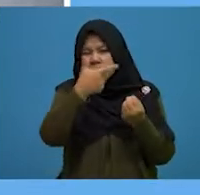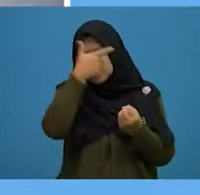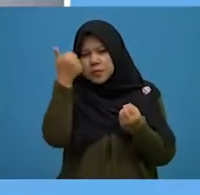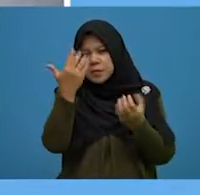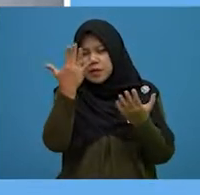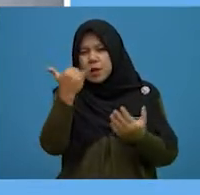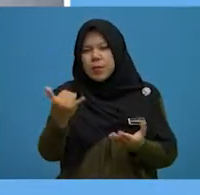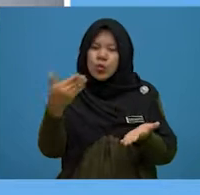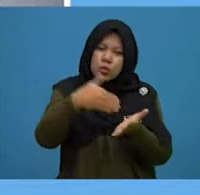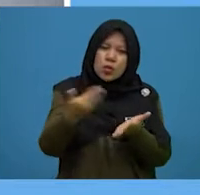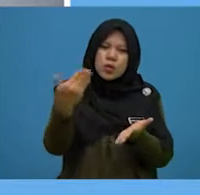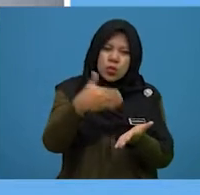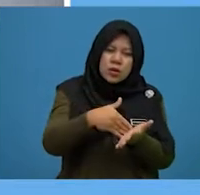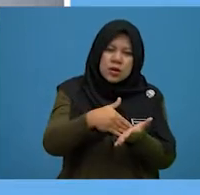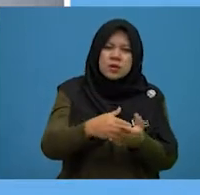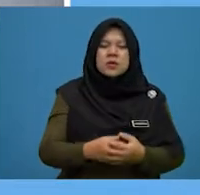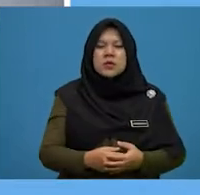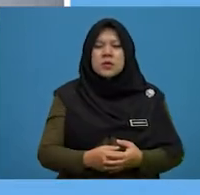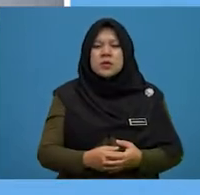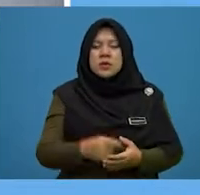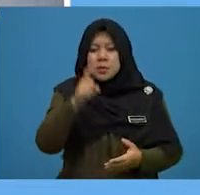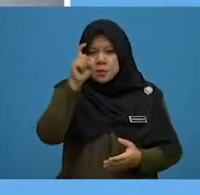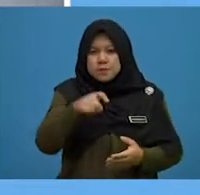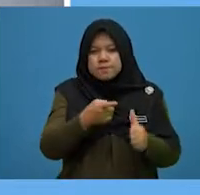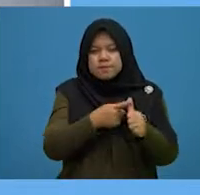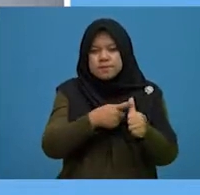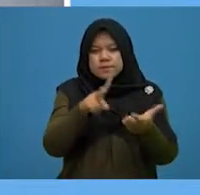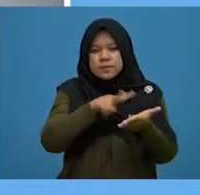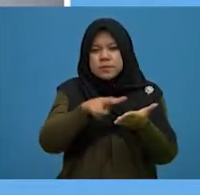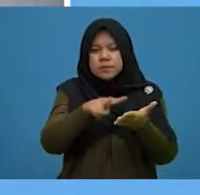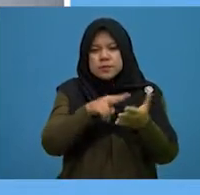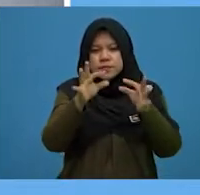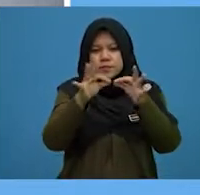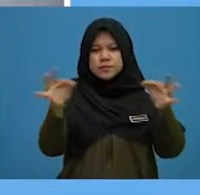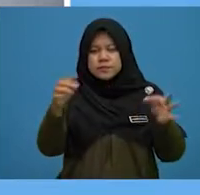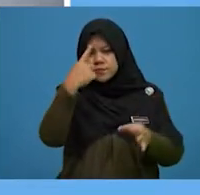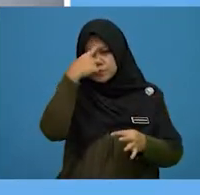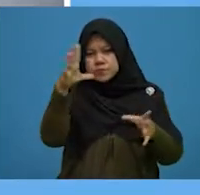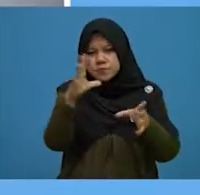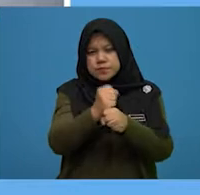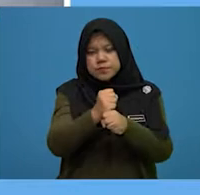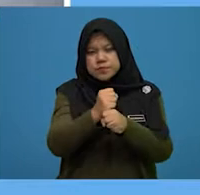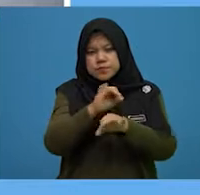a paragraph. You must first read the sentence to get a clearer picture.